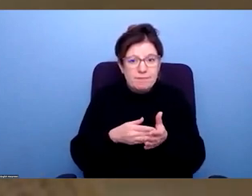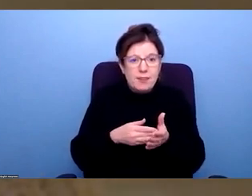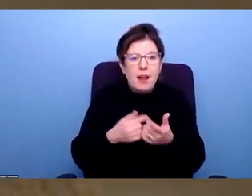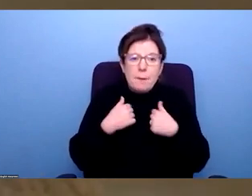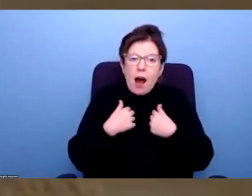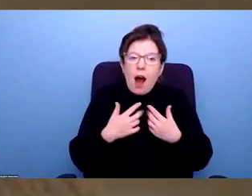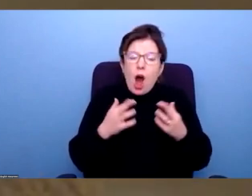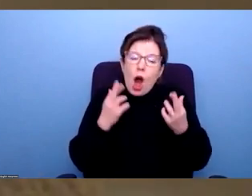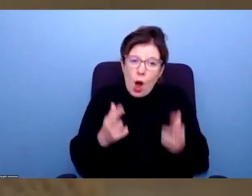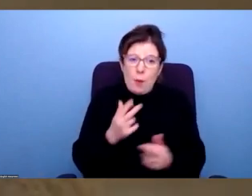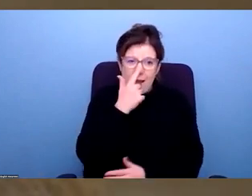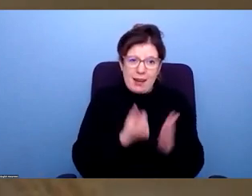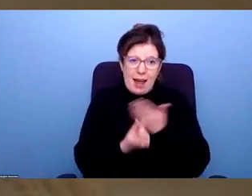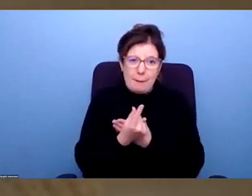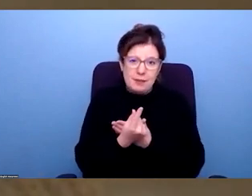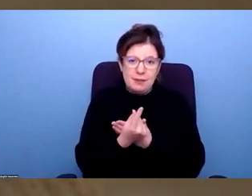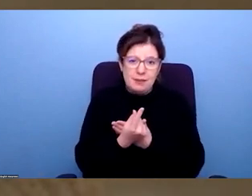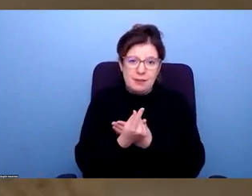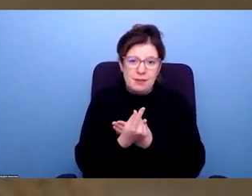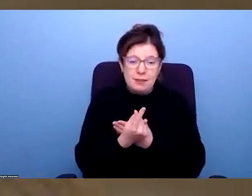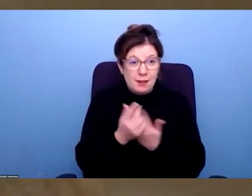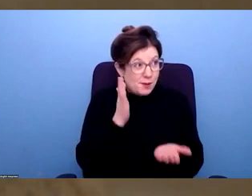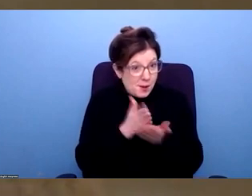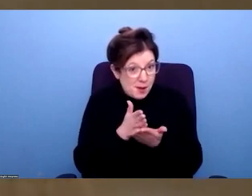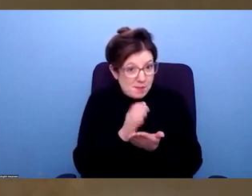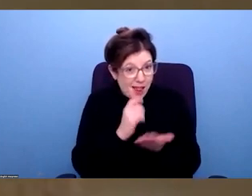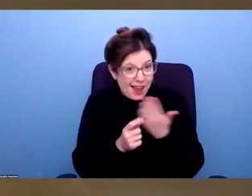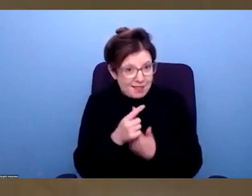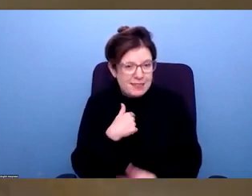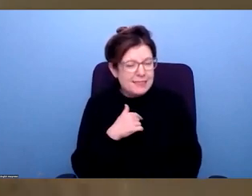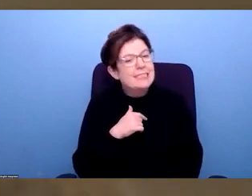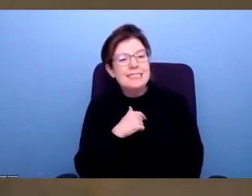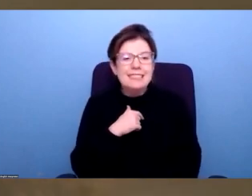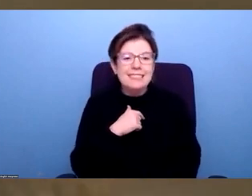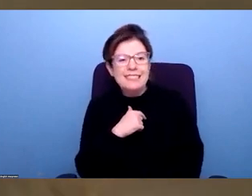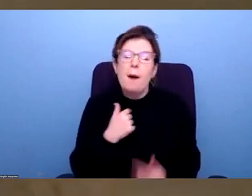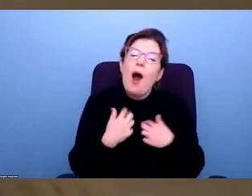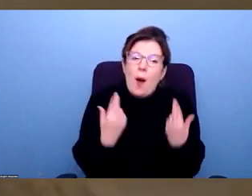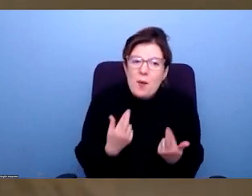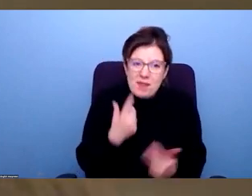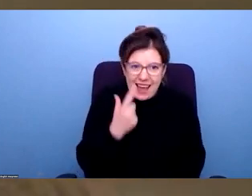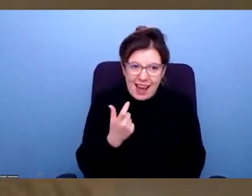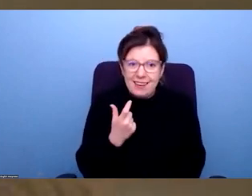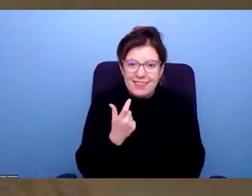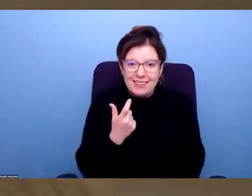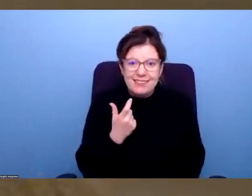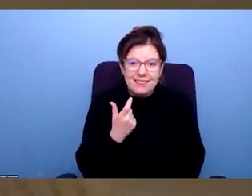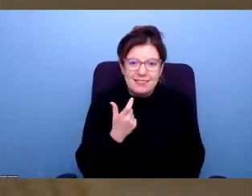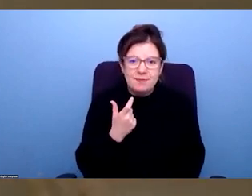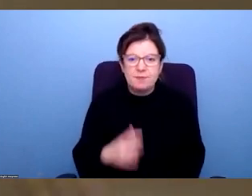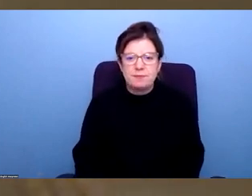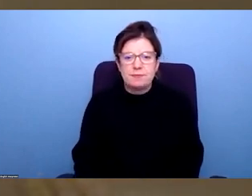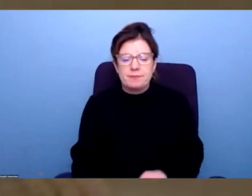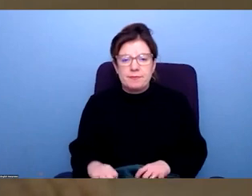optimism, if not complete skepticism, most of the time on this. But yeah, I think it's, but it's a